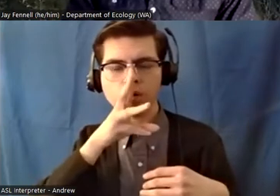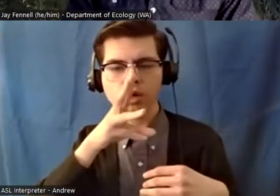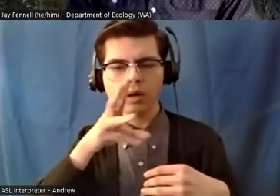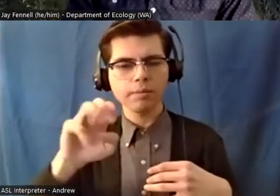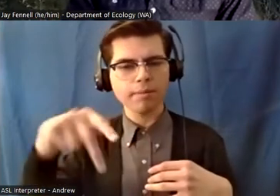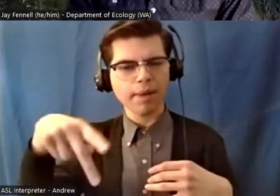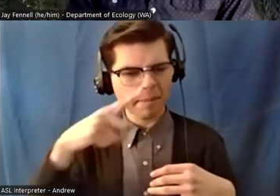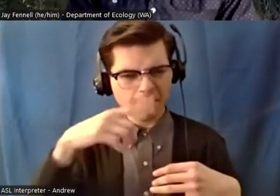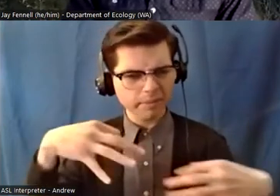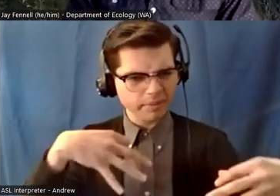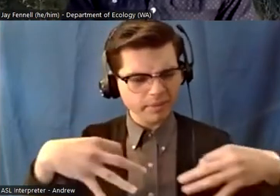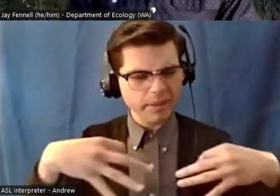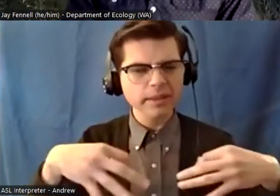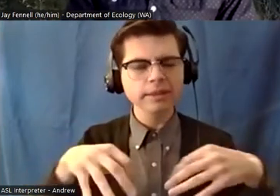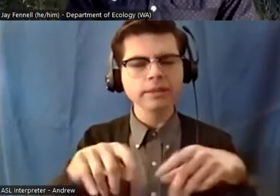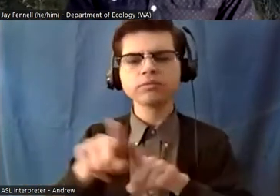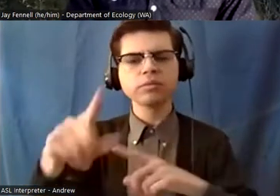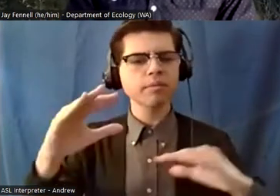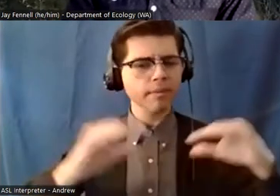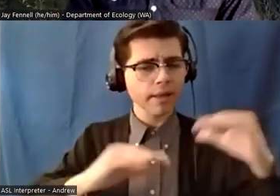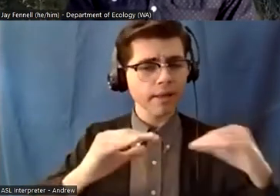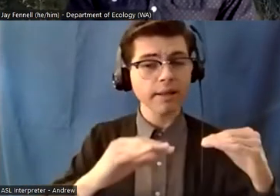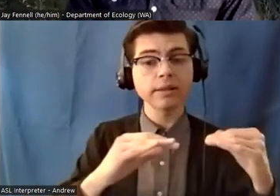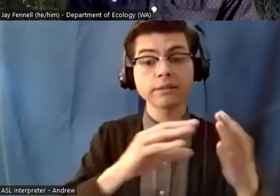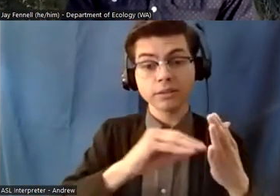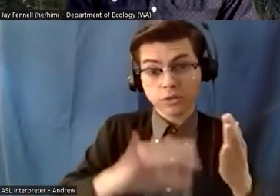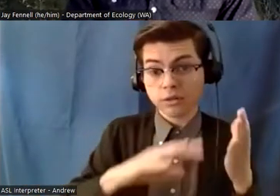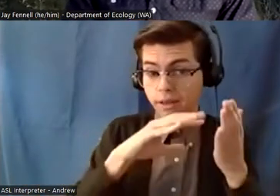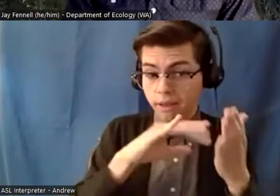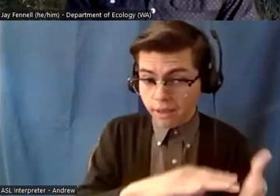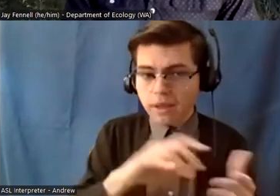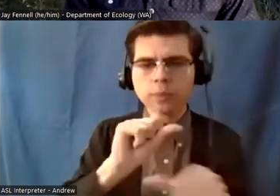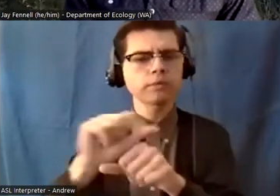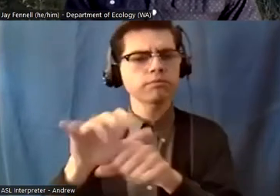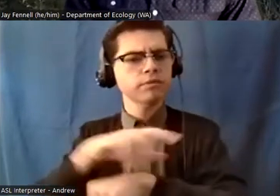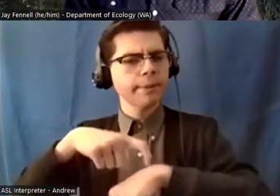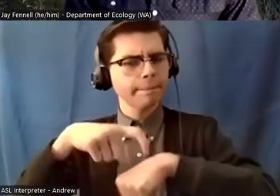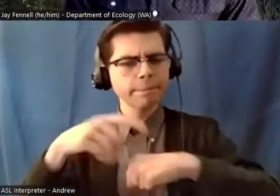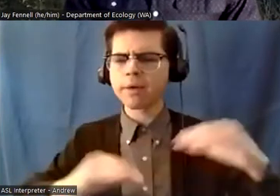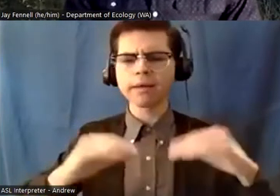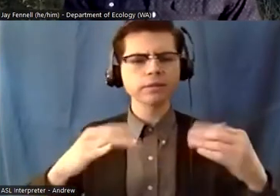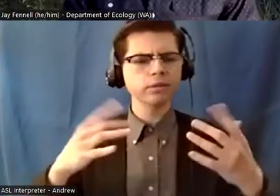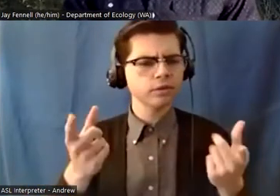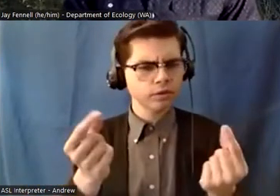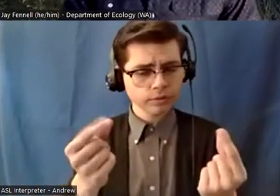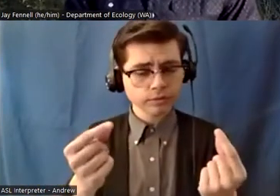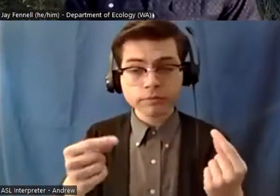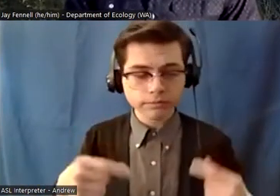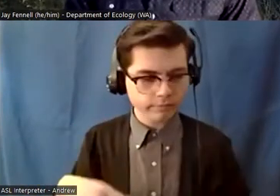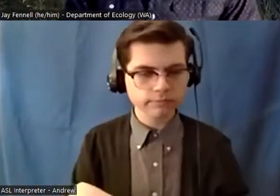about how you balance being both a student and working full-time sure yeah i'd be happy to